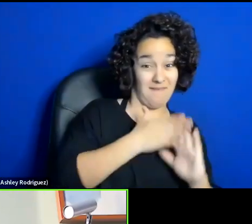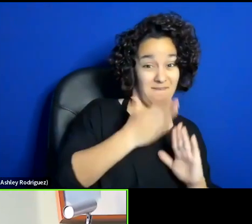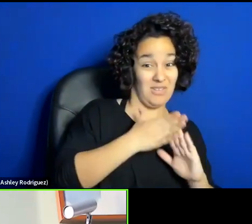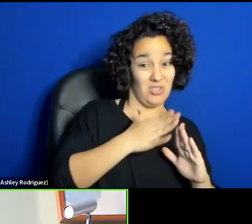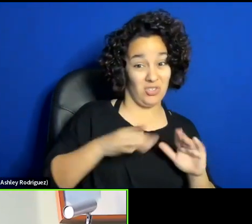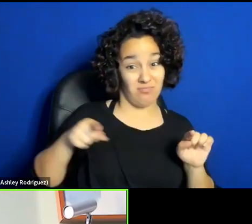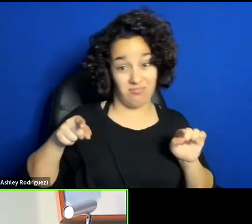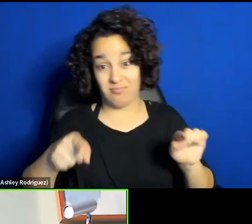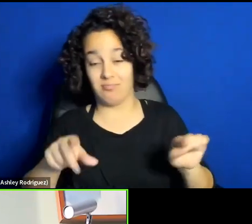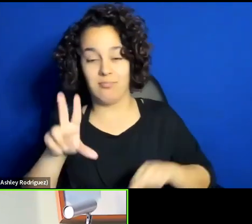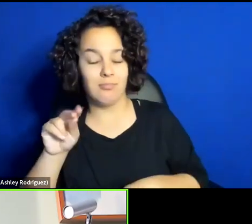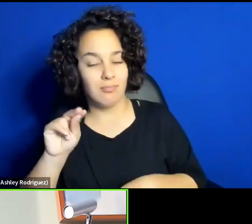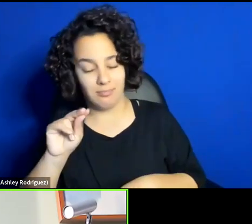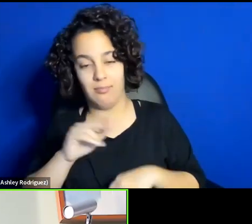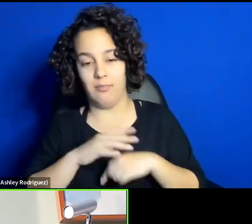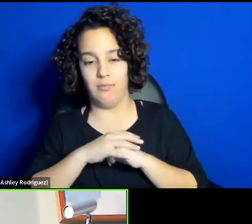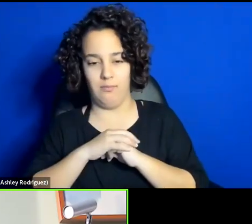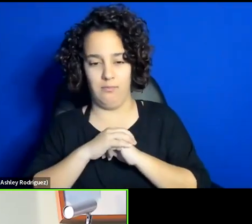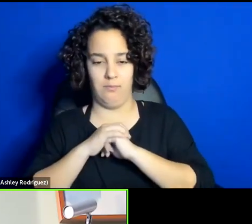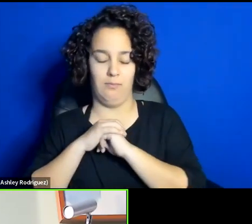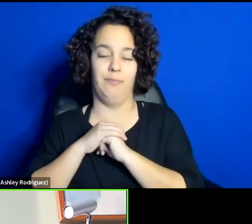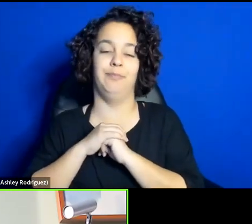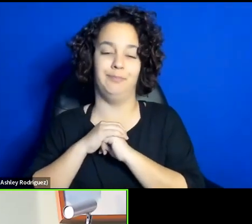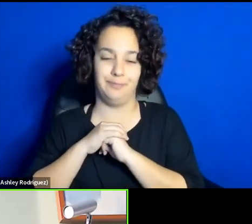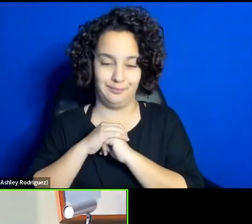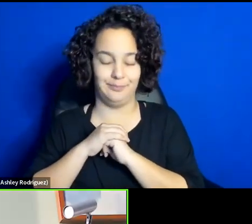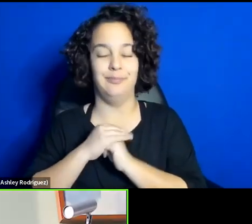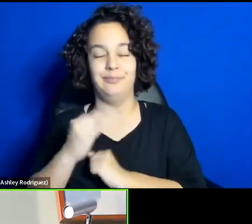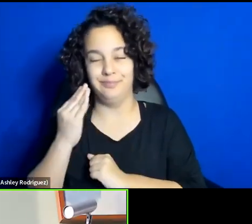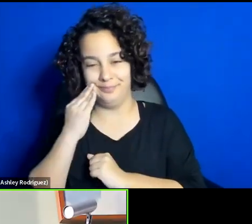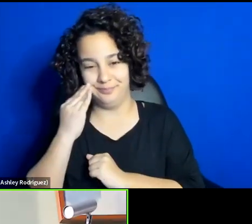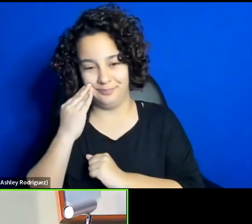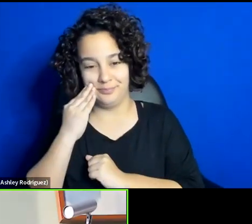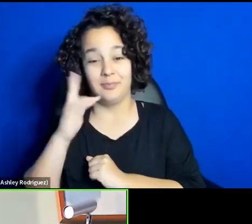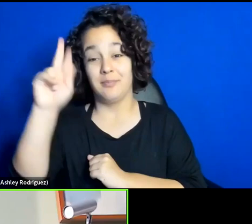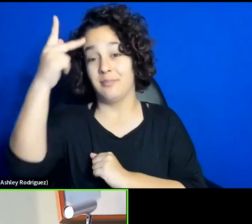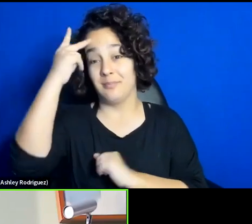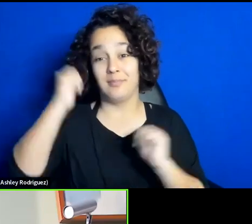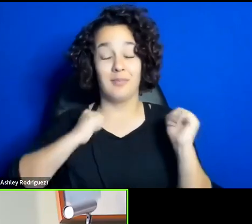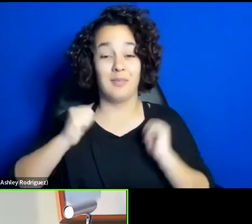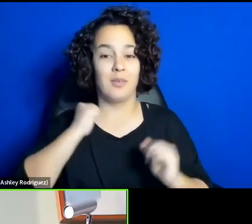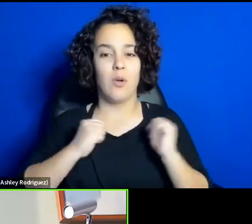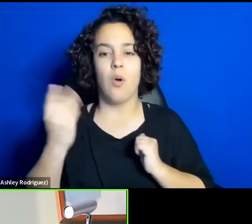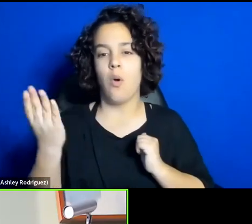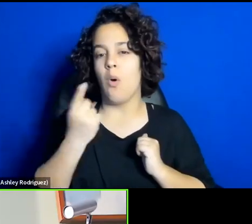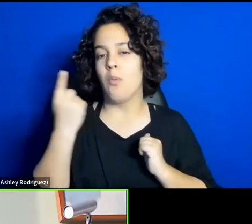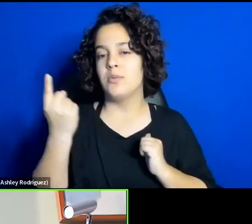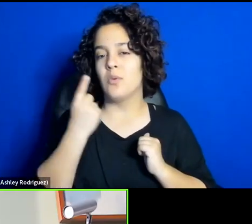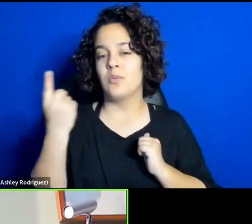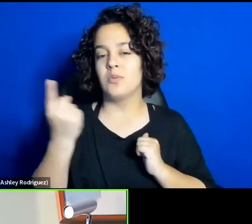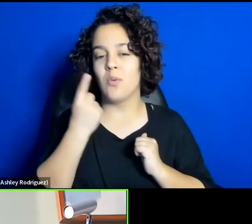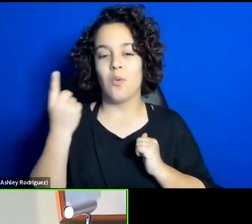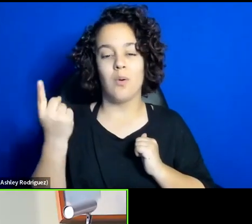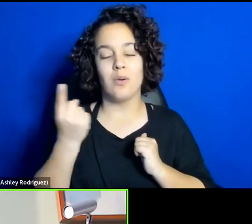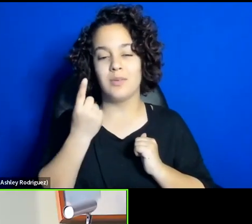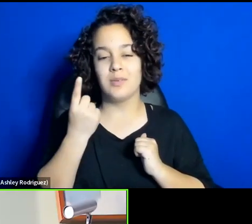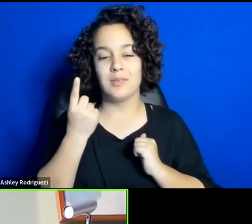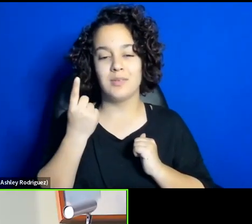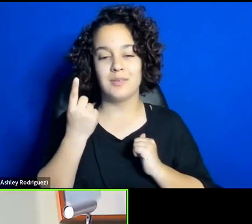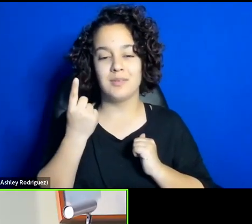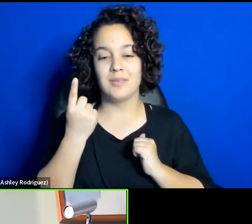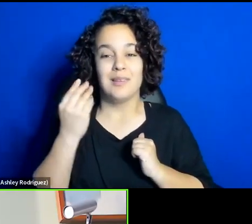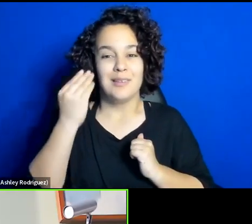that is metaphor, you know, when it comes to political theater, we always are metaphorically talking about a